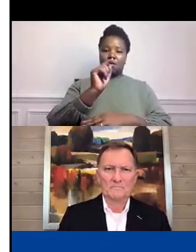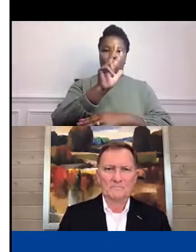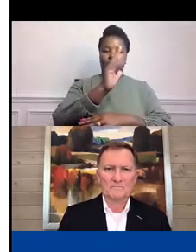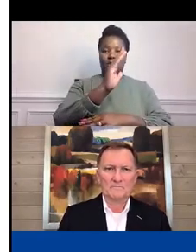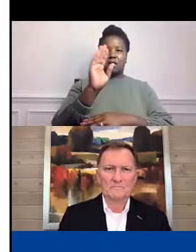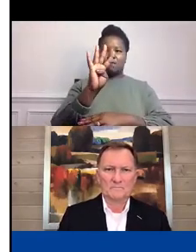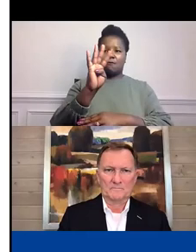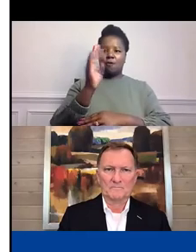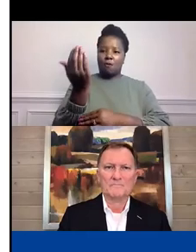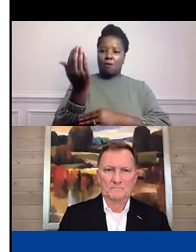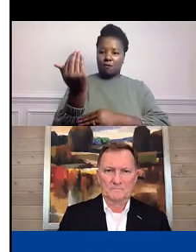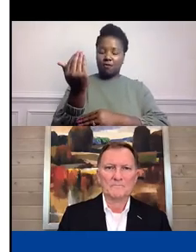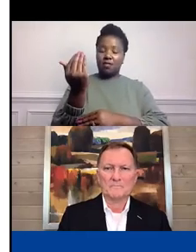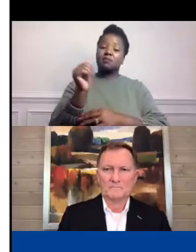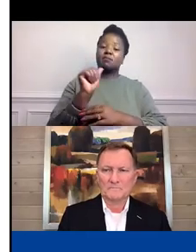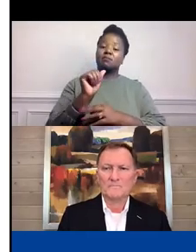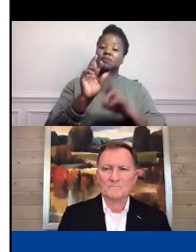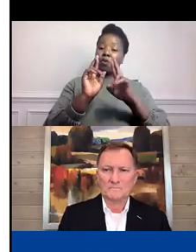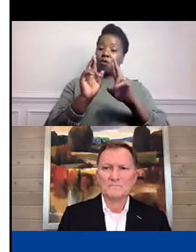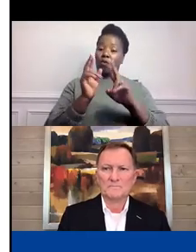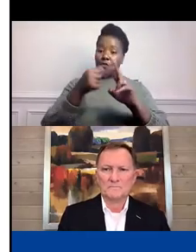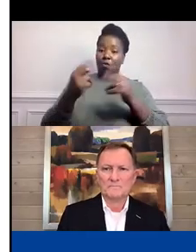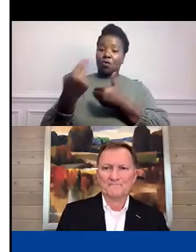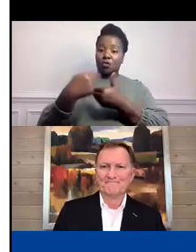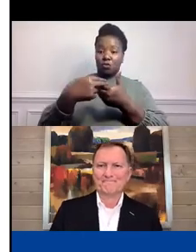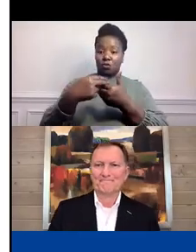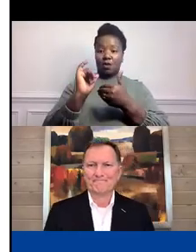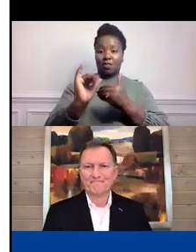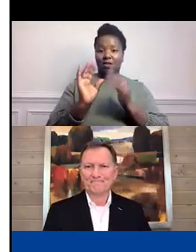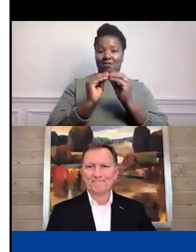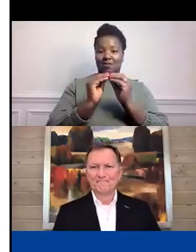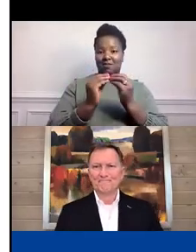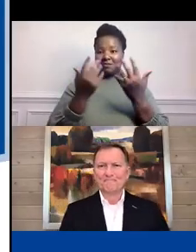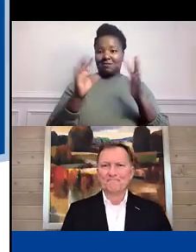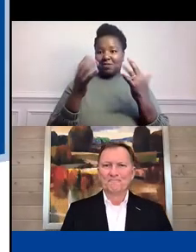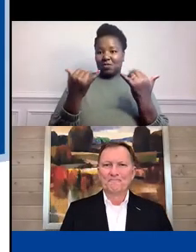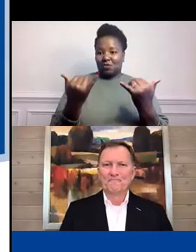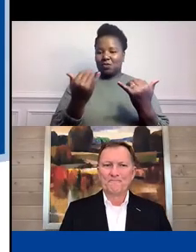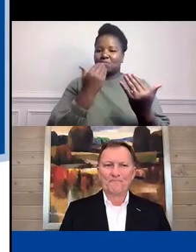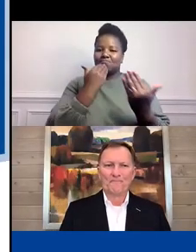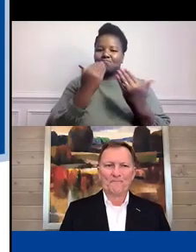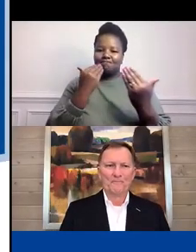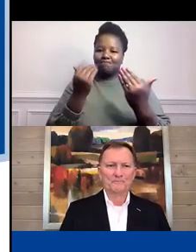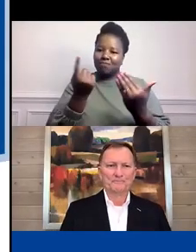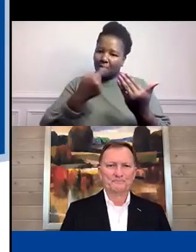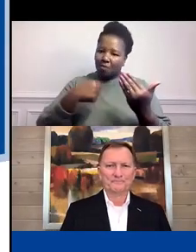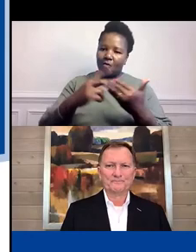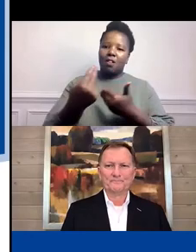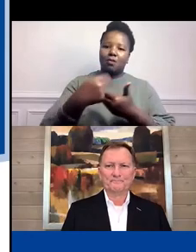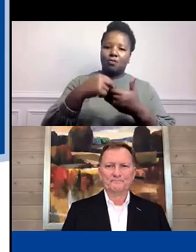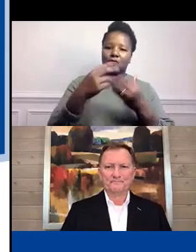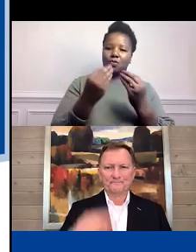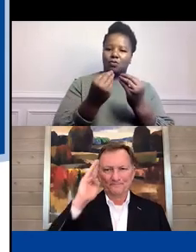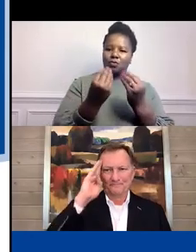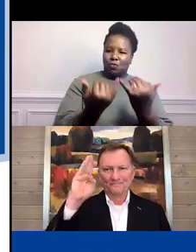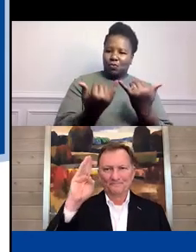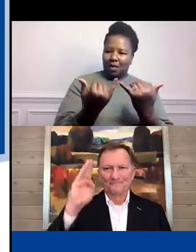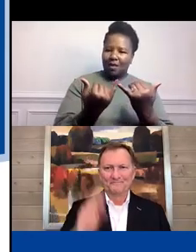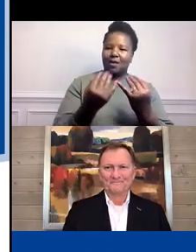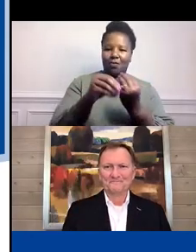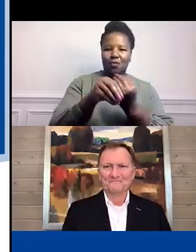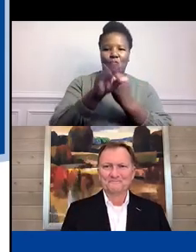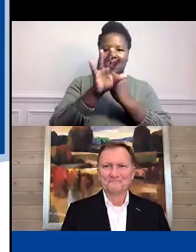to see you all there. And that about does it for today. Just want to thank everyone again for coming. Thank Jen and Brian again for their excellent